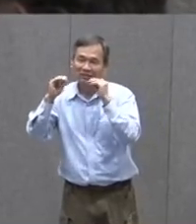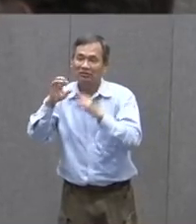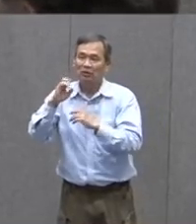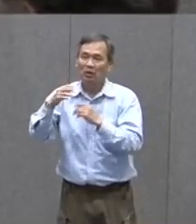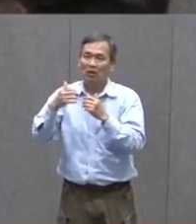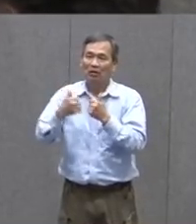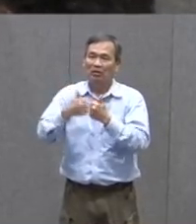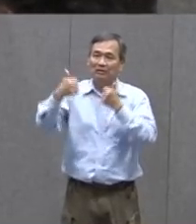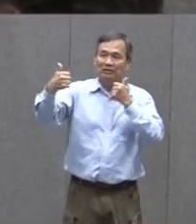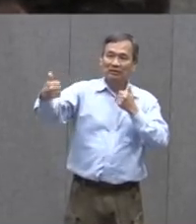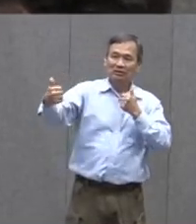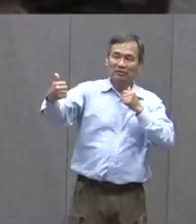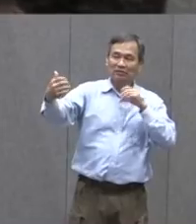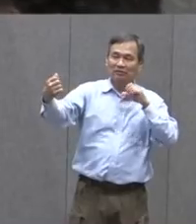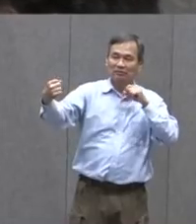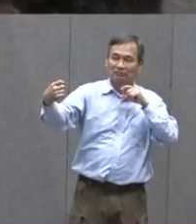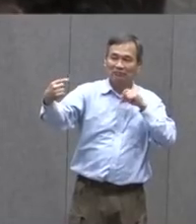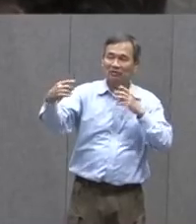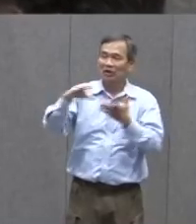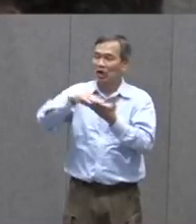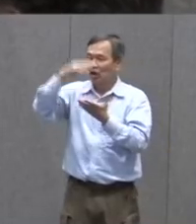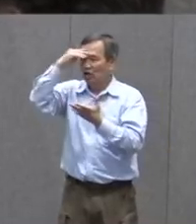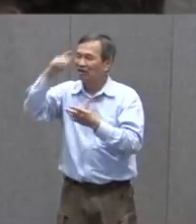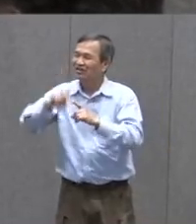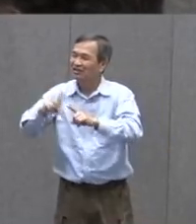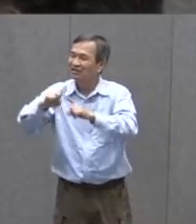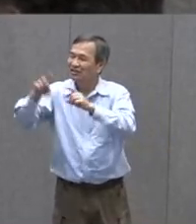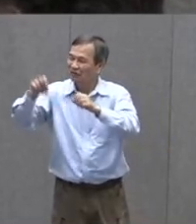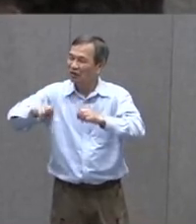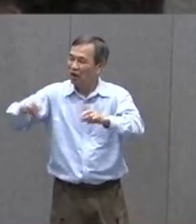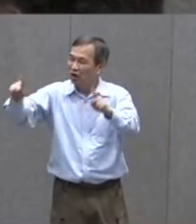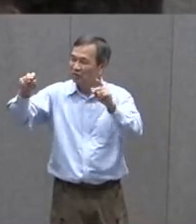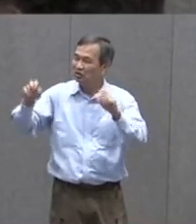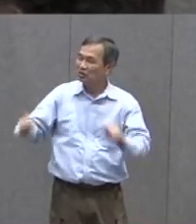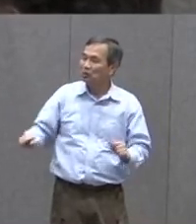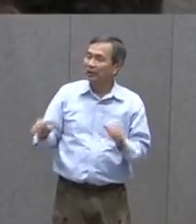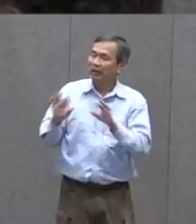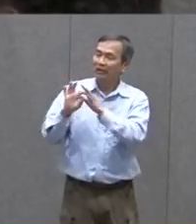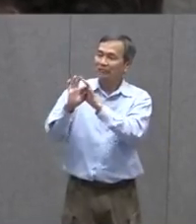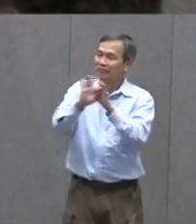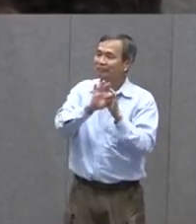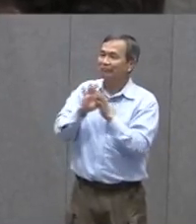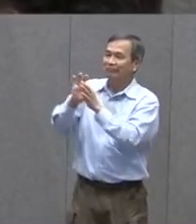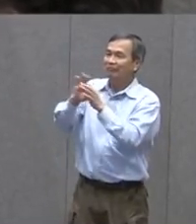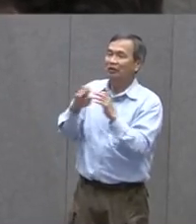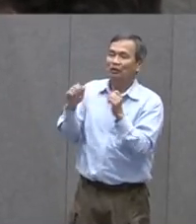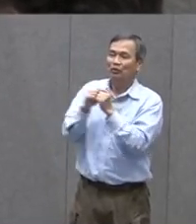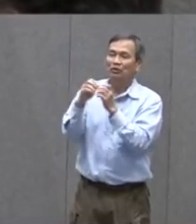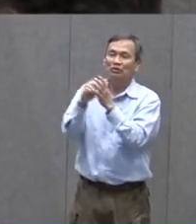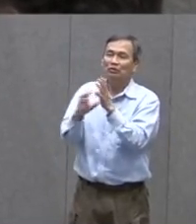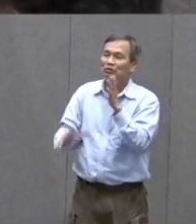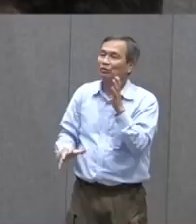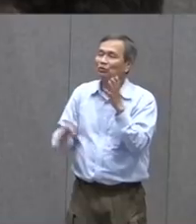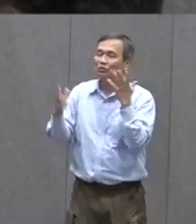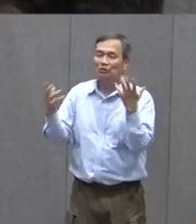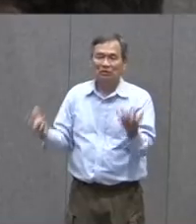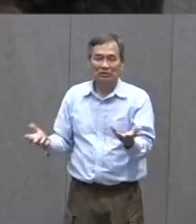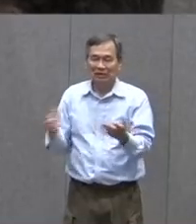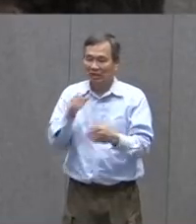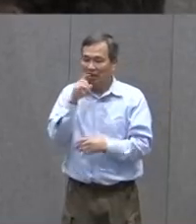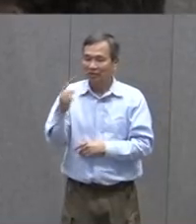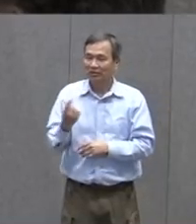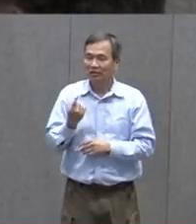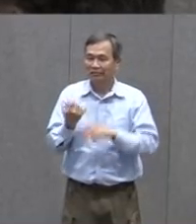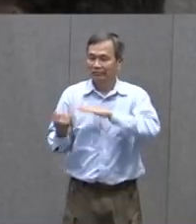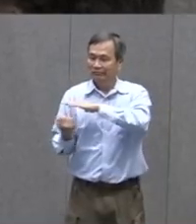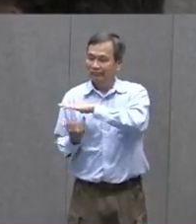learning or different opportunities so we can be in connection with our students besides just being in